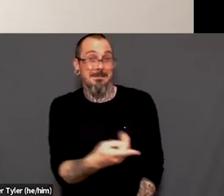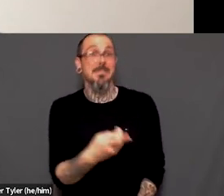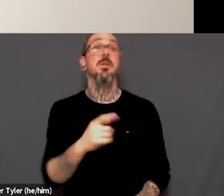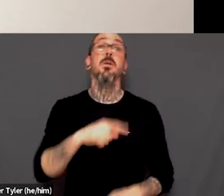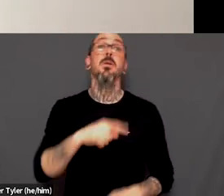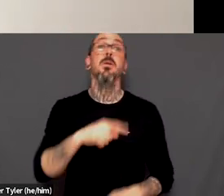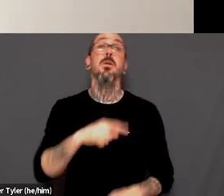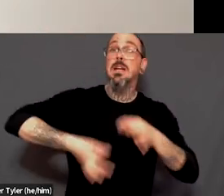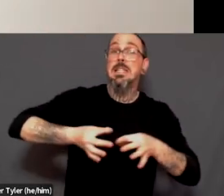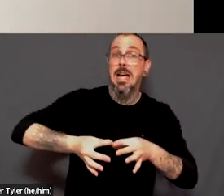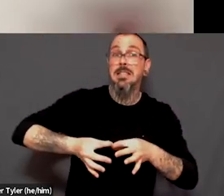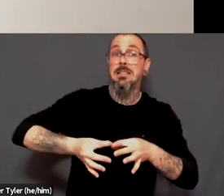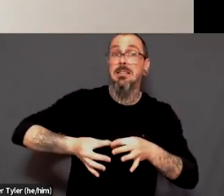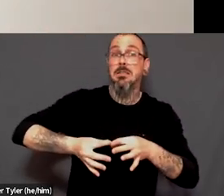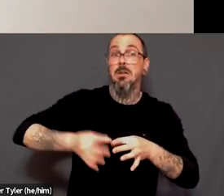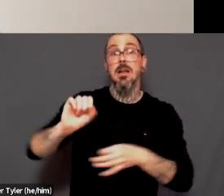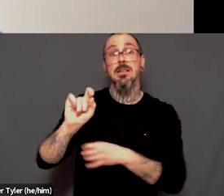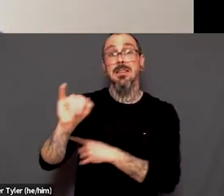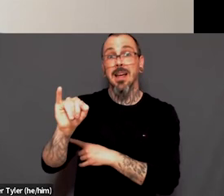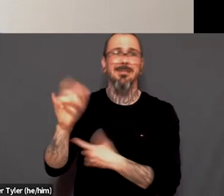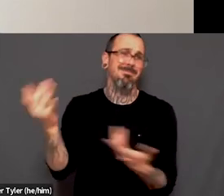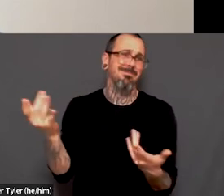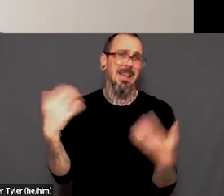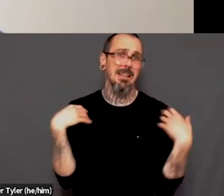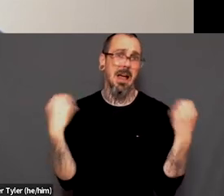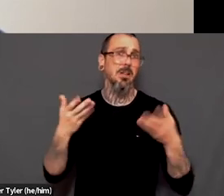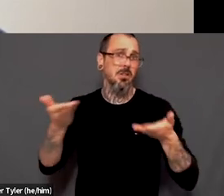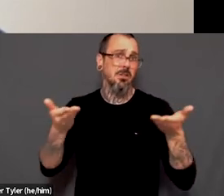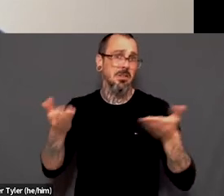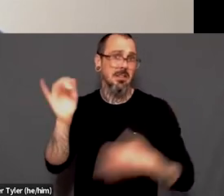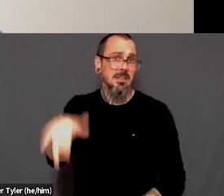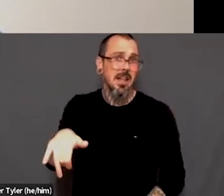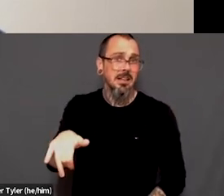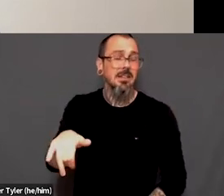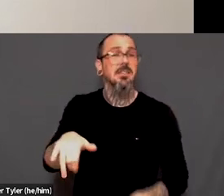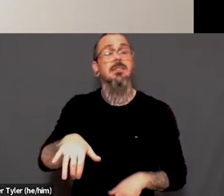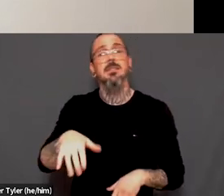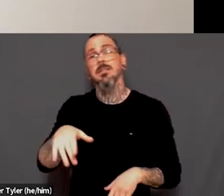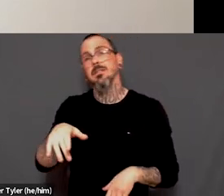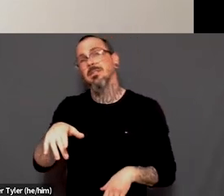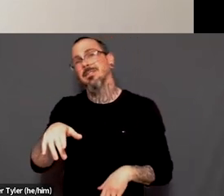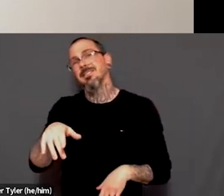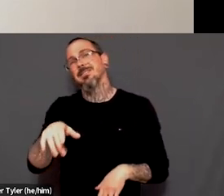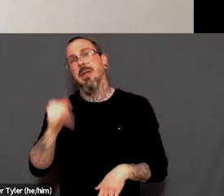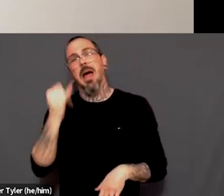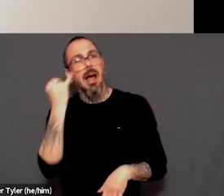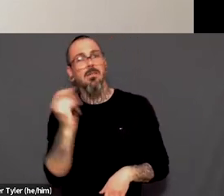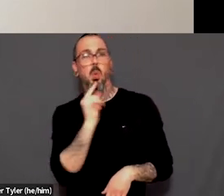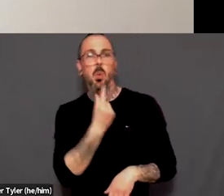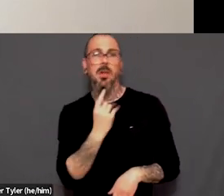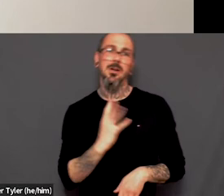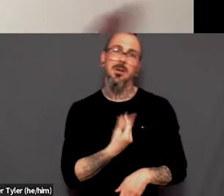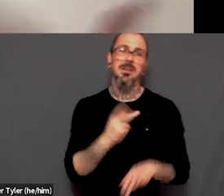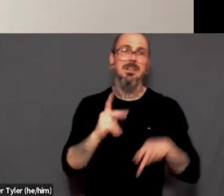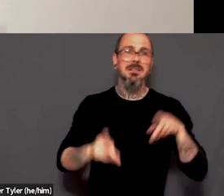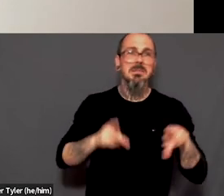service. But, um, when we use the term sexual health services, we're also often referring to like specifically services for queer and trans folks.